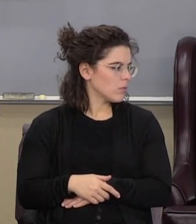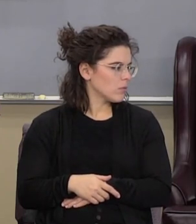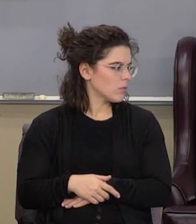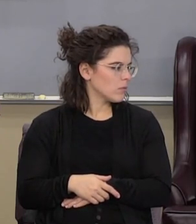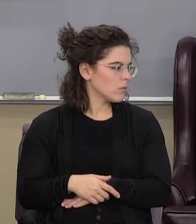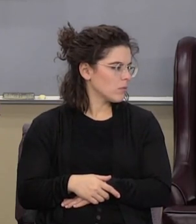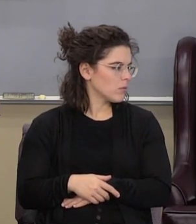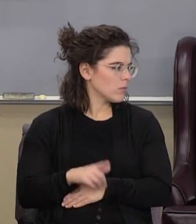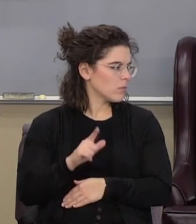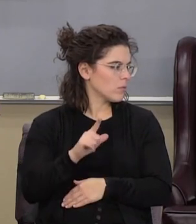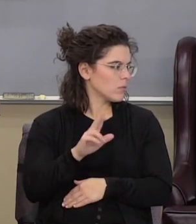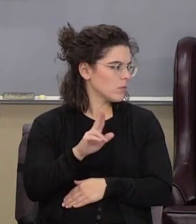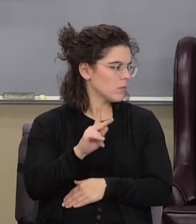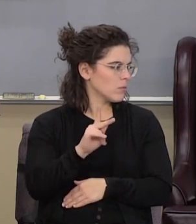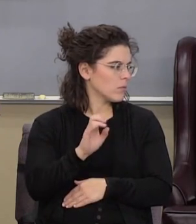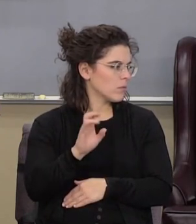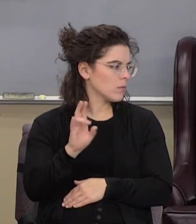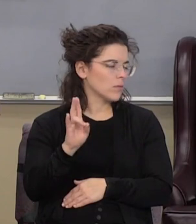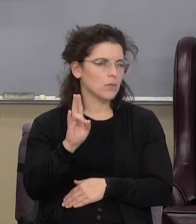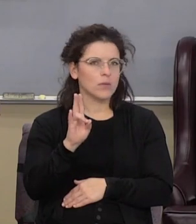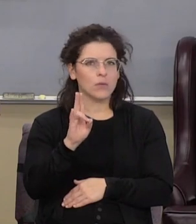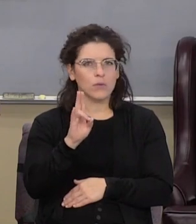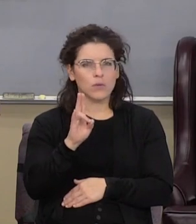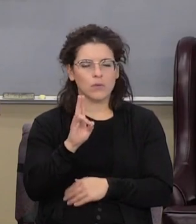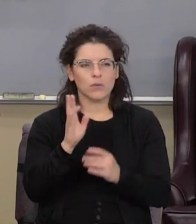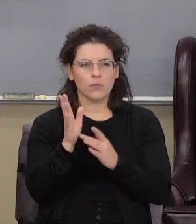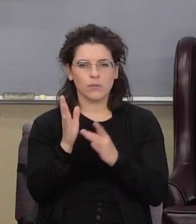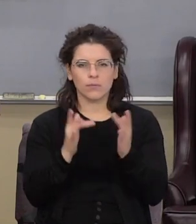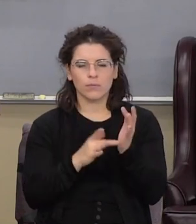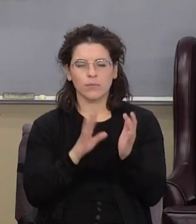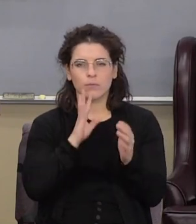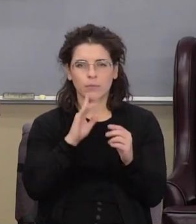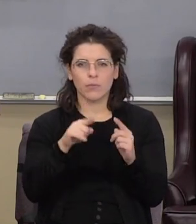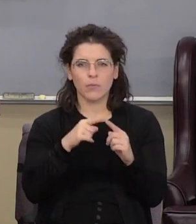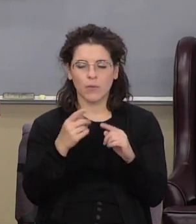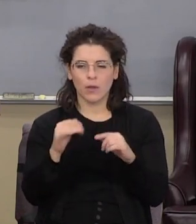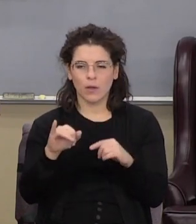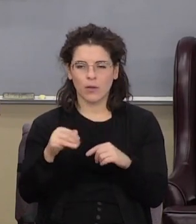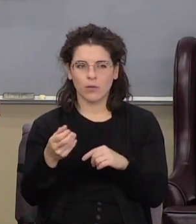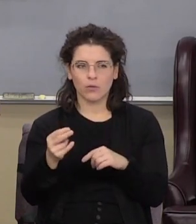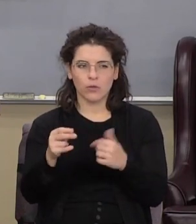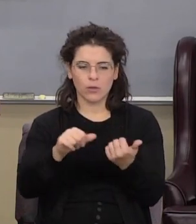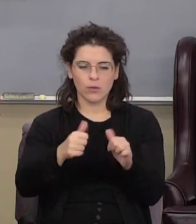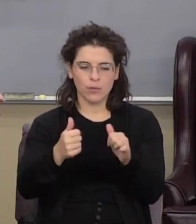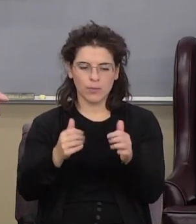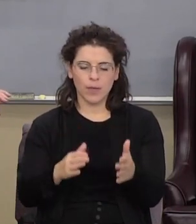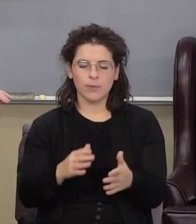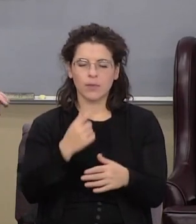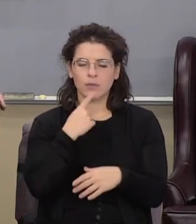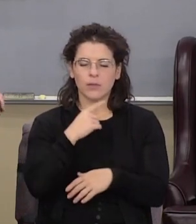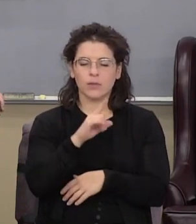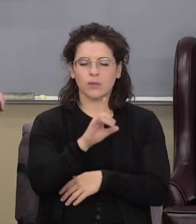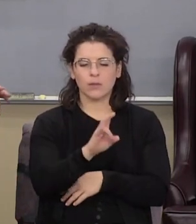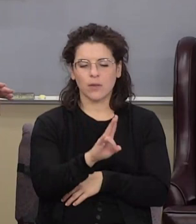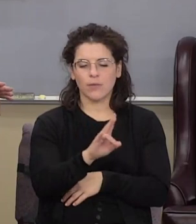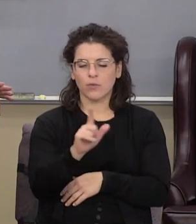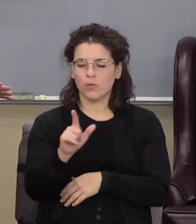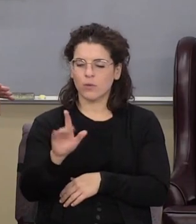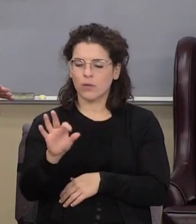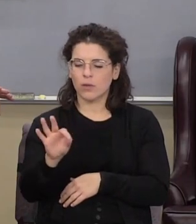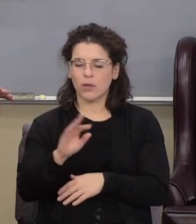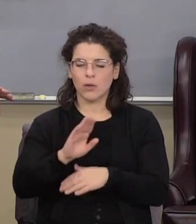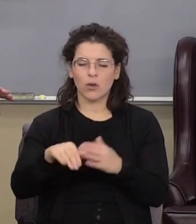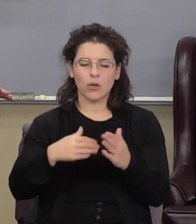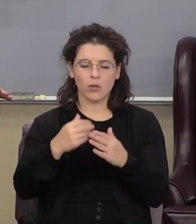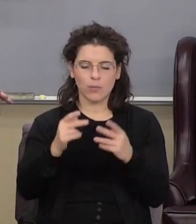in Luke chapter number 7 Jesus talking about John the Baptist says in verse 29 and all and